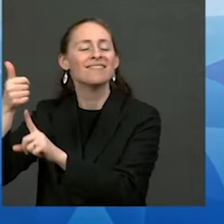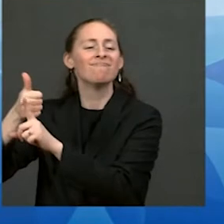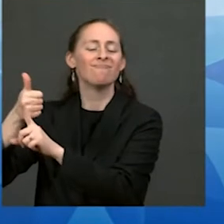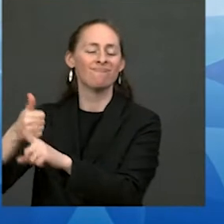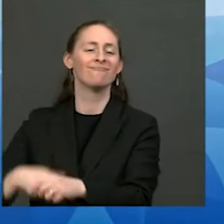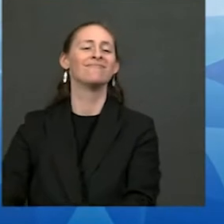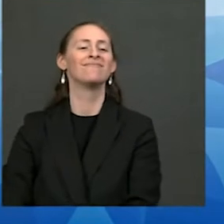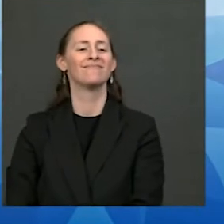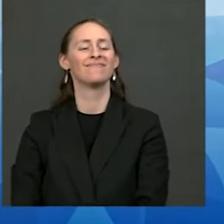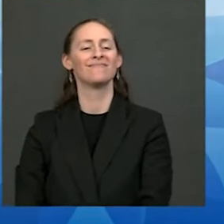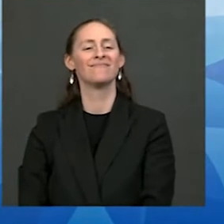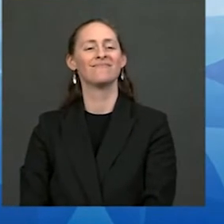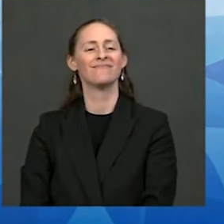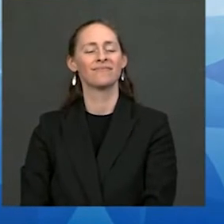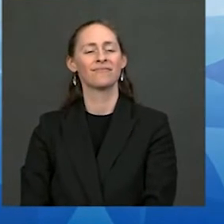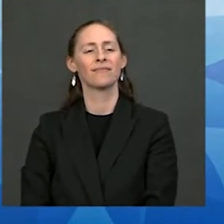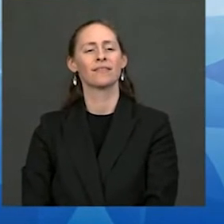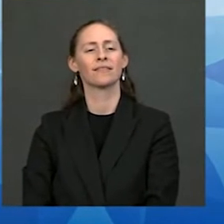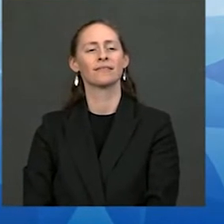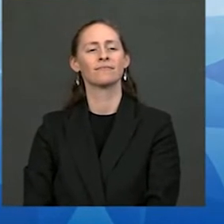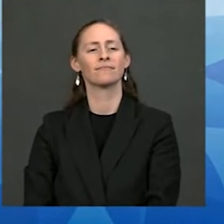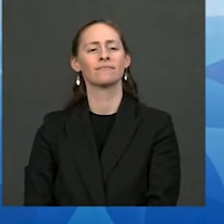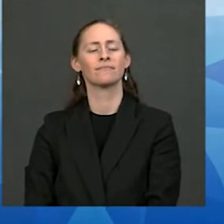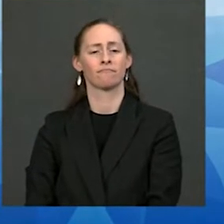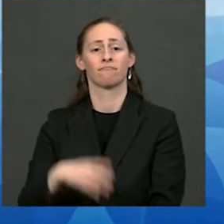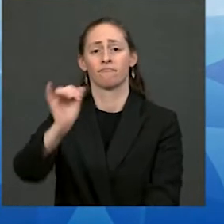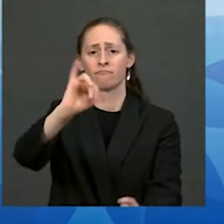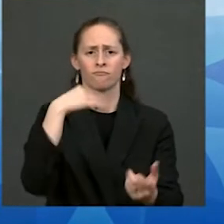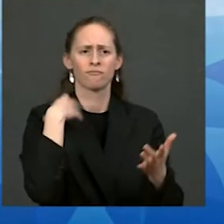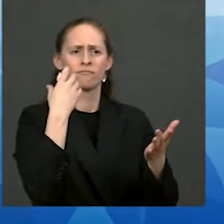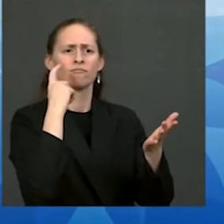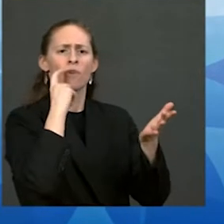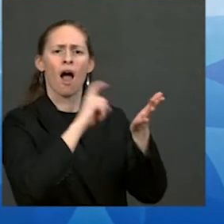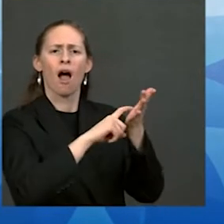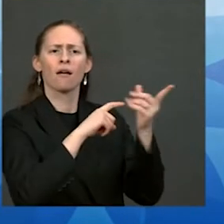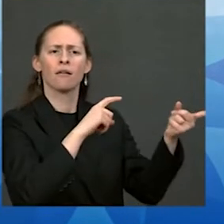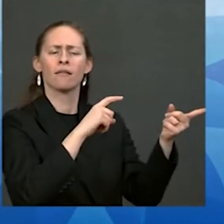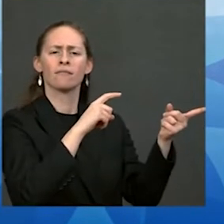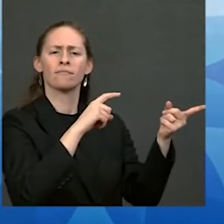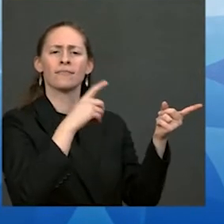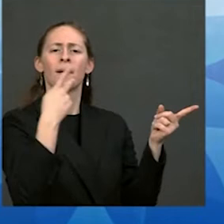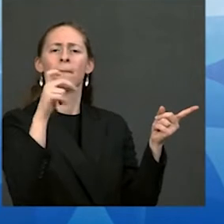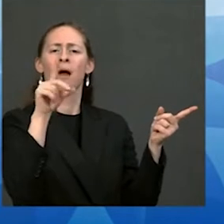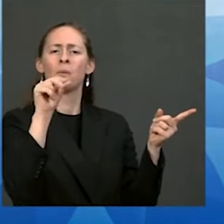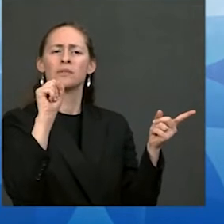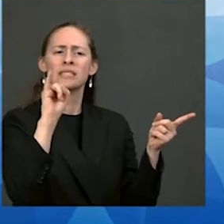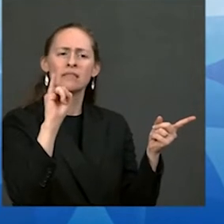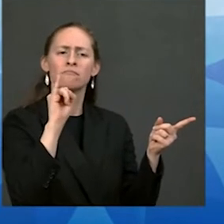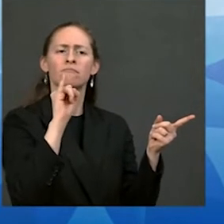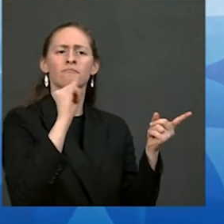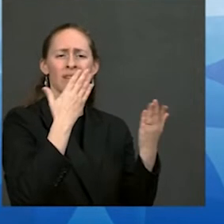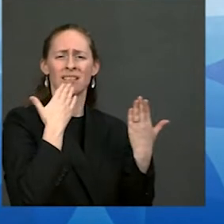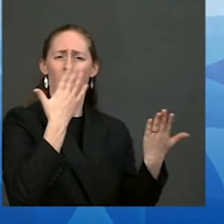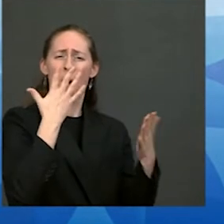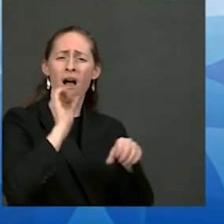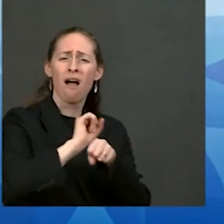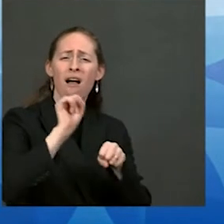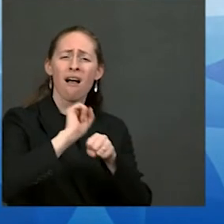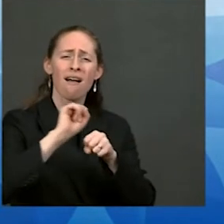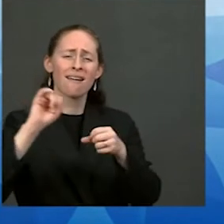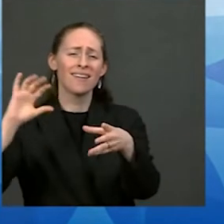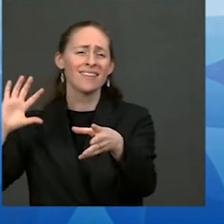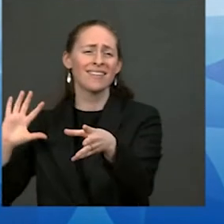Polsi I thank you all for what you're doing and I want to recognize you